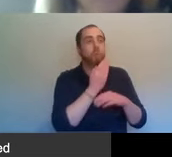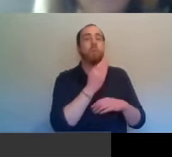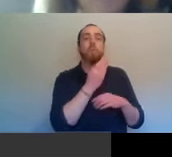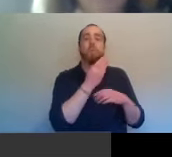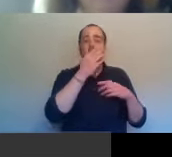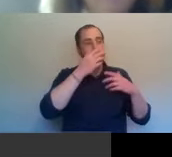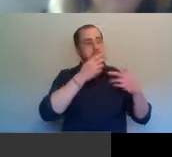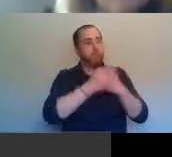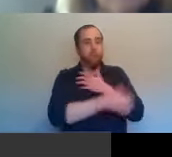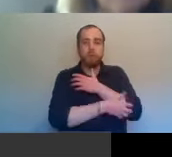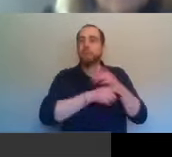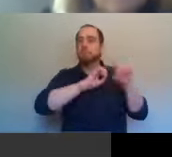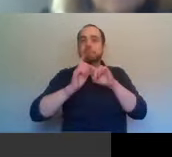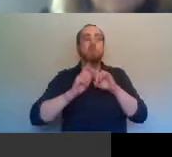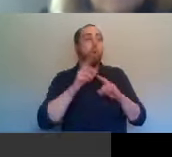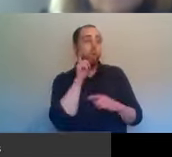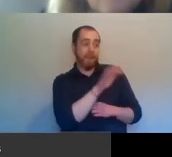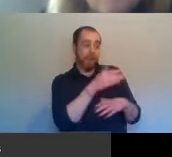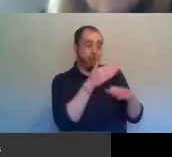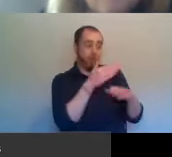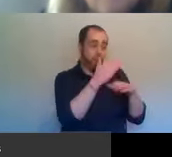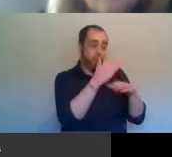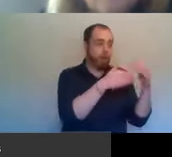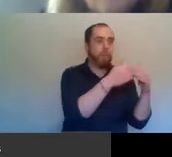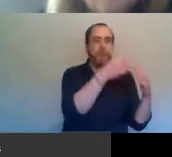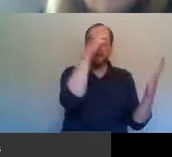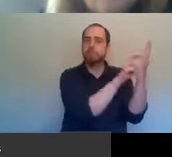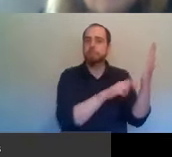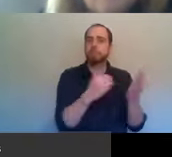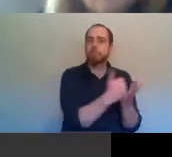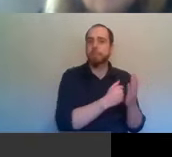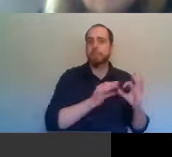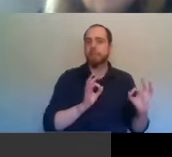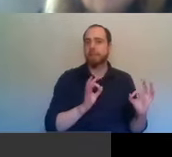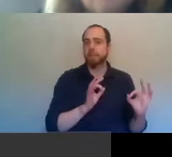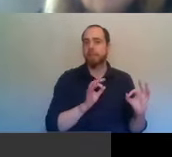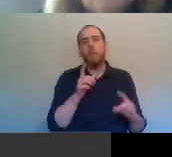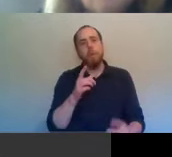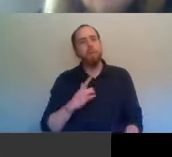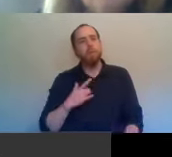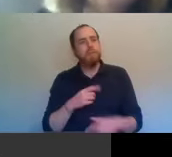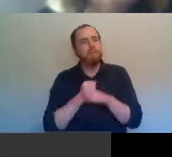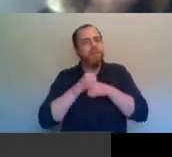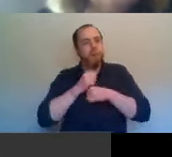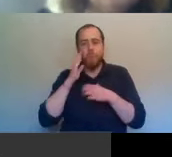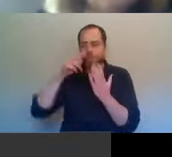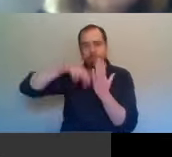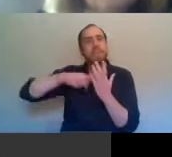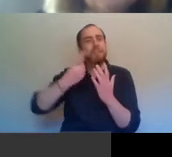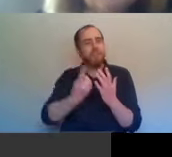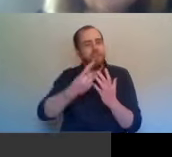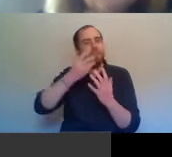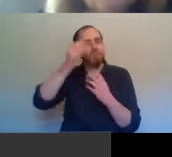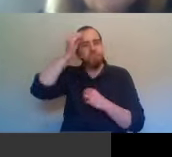much by it, anywhere. And did you find that frustrating as a historian whenever, you know, whenever you first sort of started